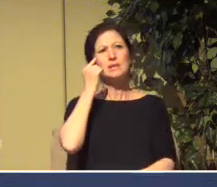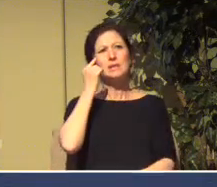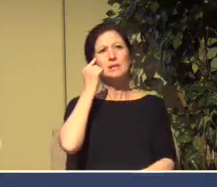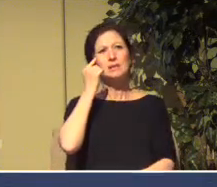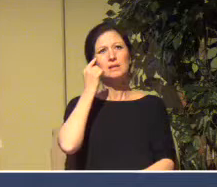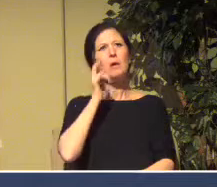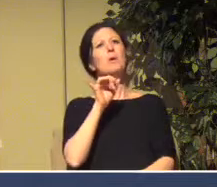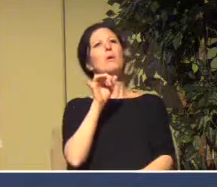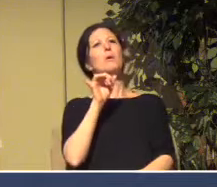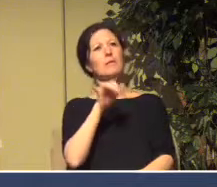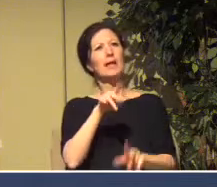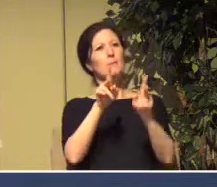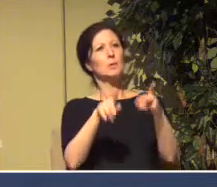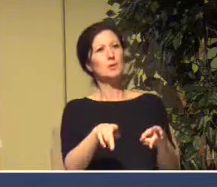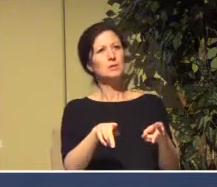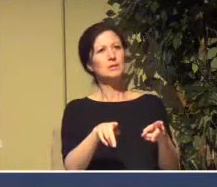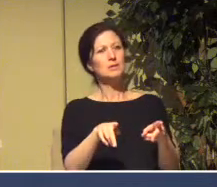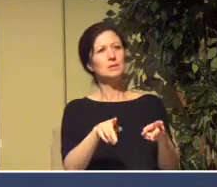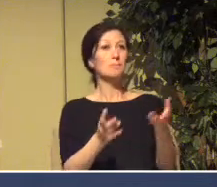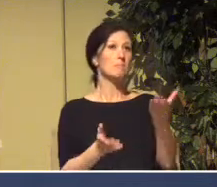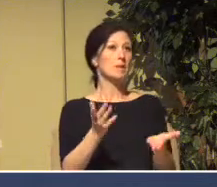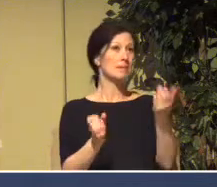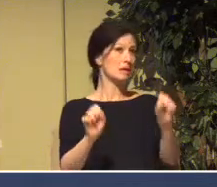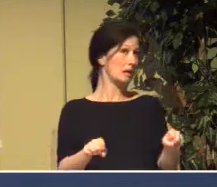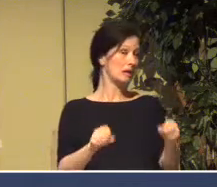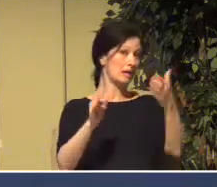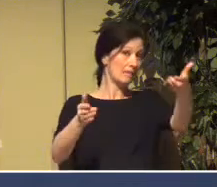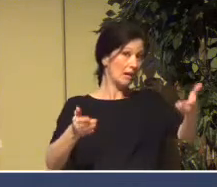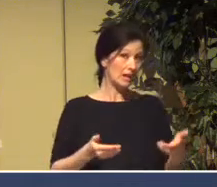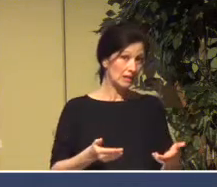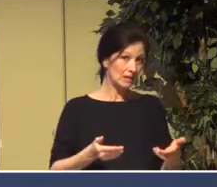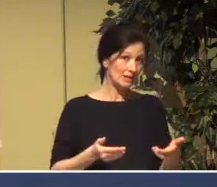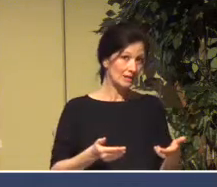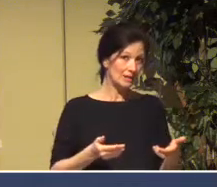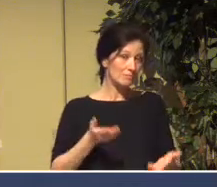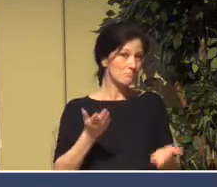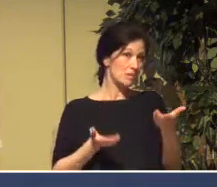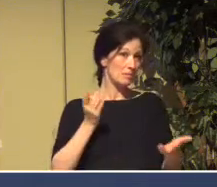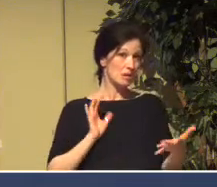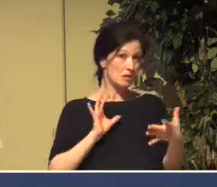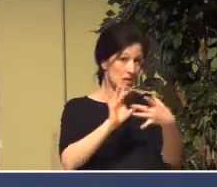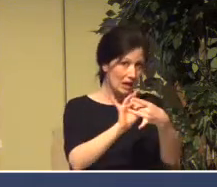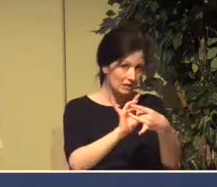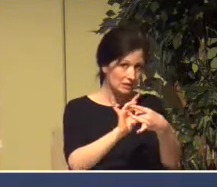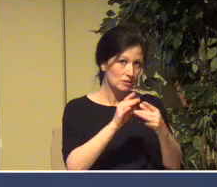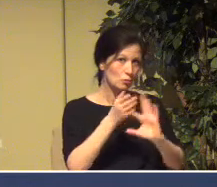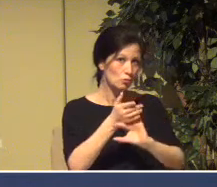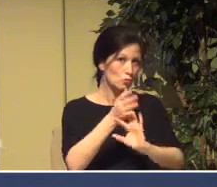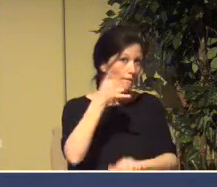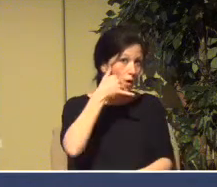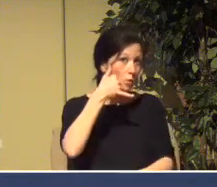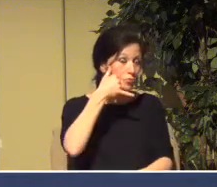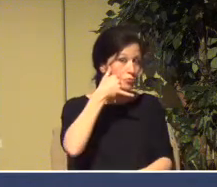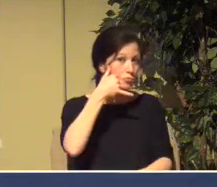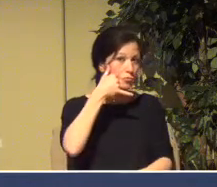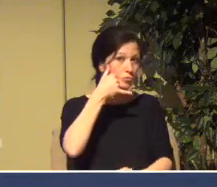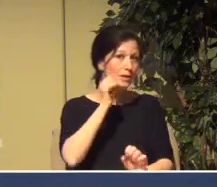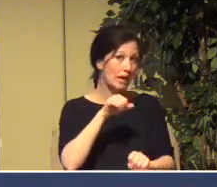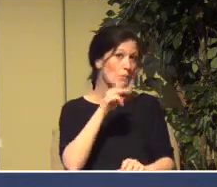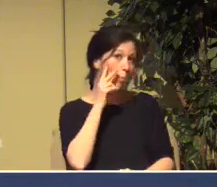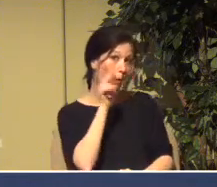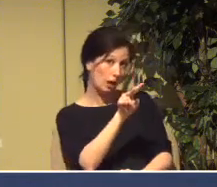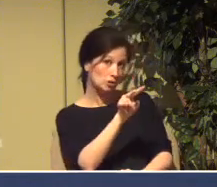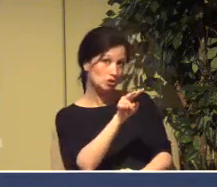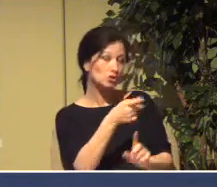connection with that person. Maybe we should invite them, see if they would like to do that, if that would work for them. And there may be other things that we can do